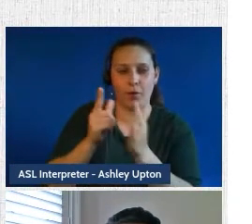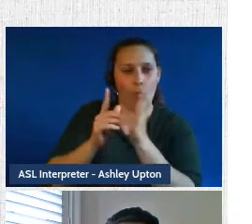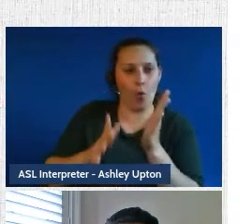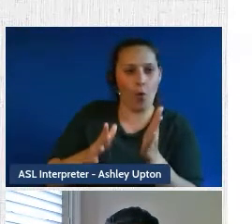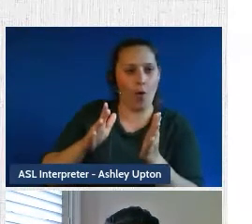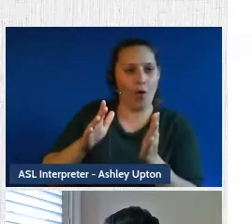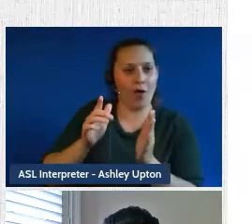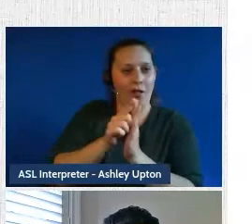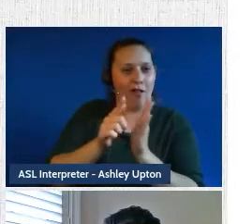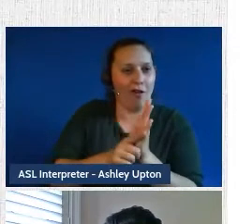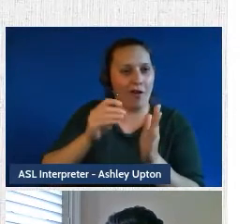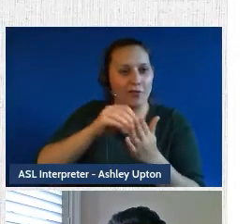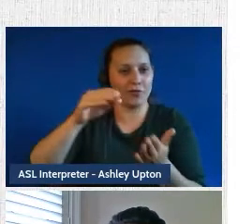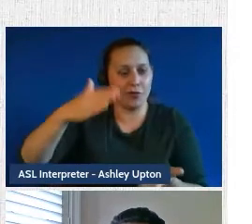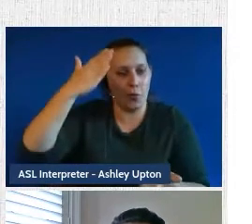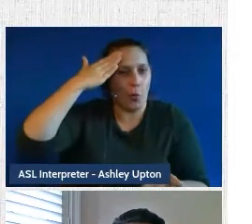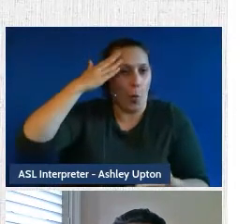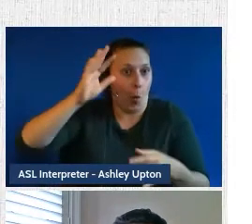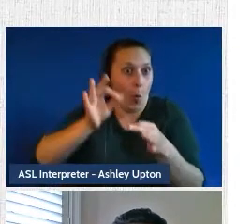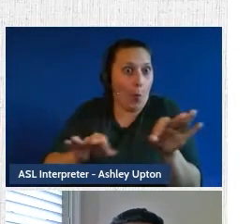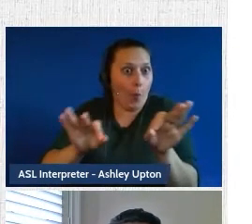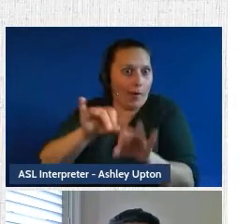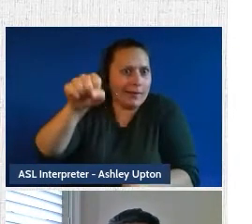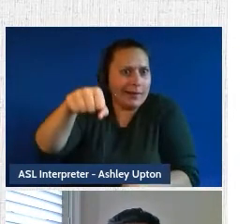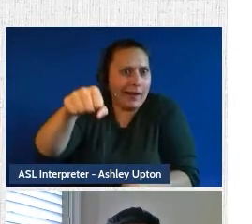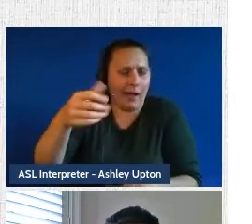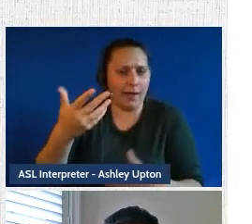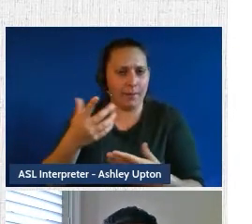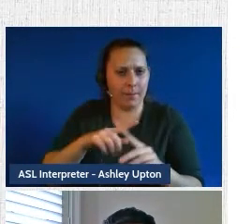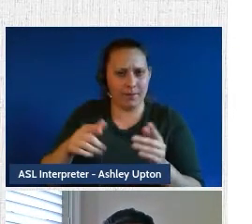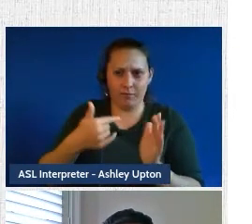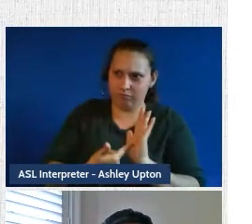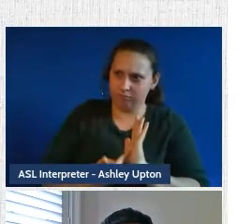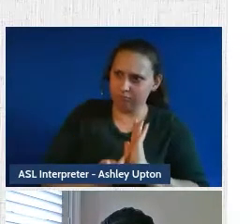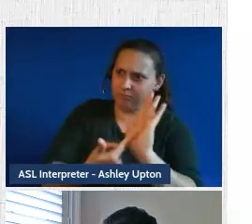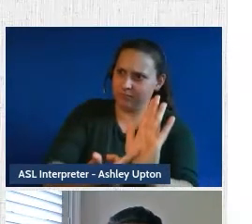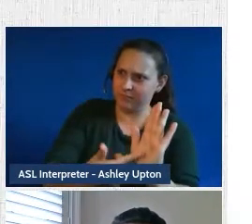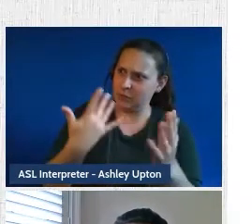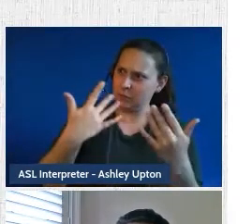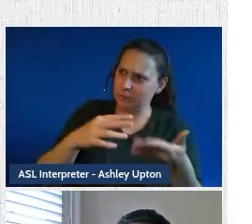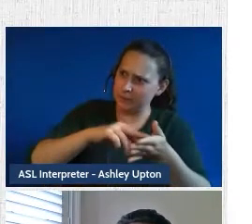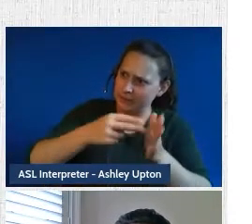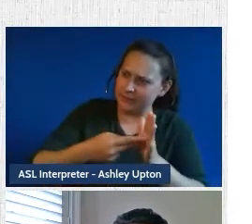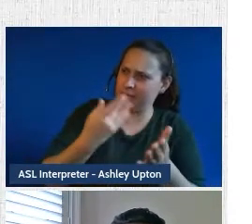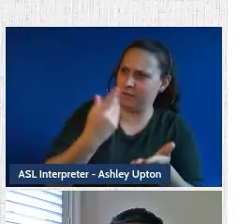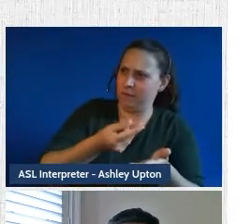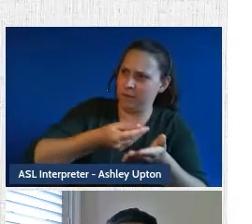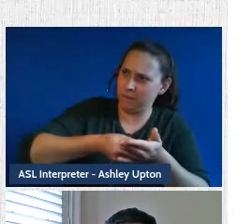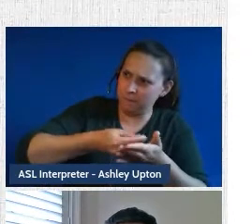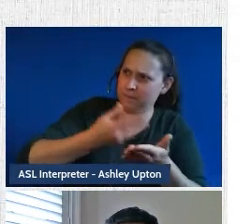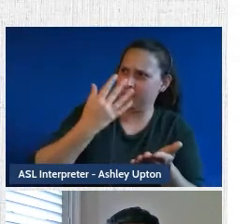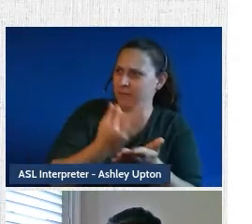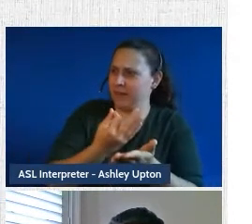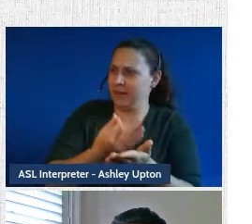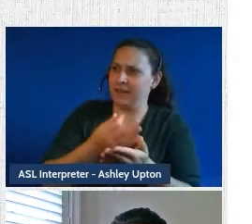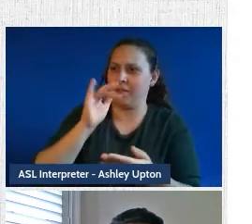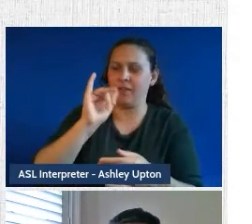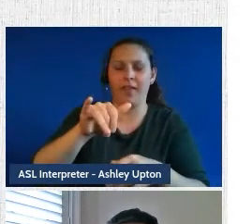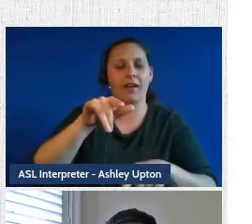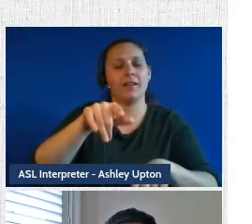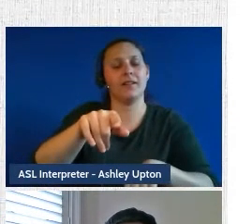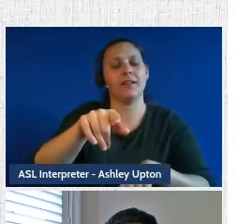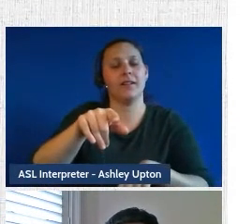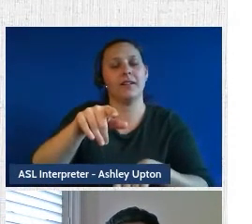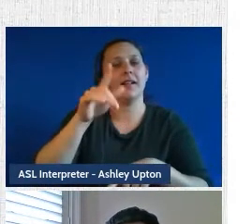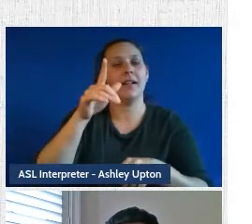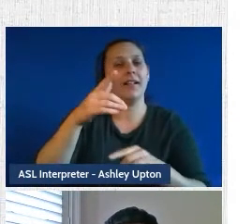this is probably important, but it's really hard for us to quantify that importance. And that's, that is what a fundamentally a legal AI does, is that we